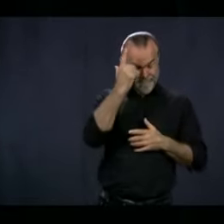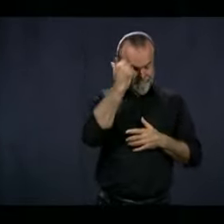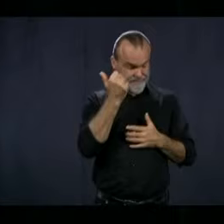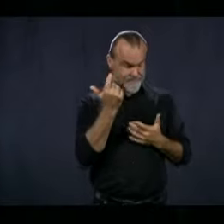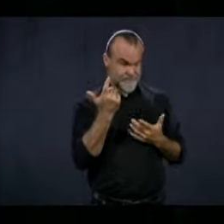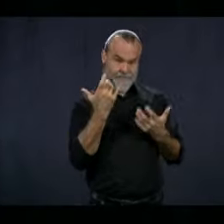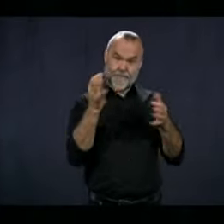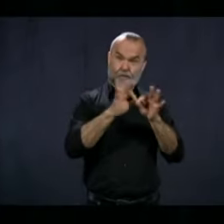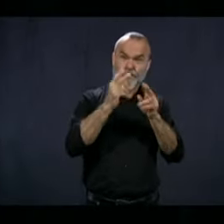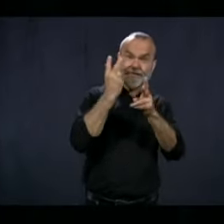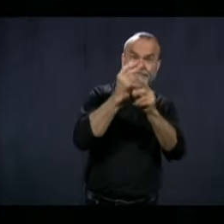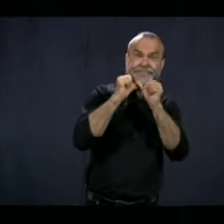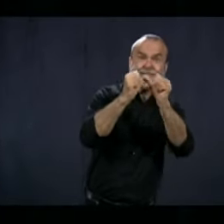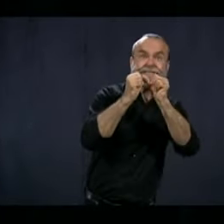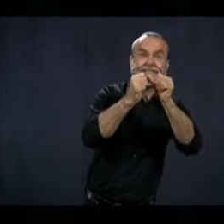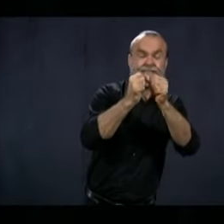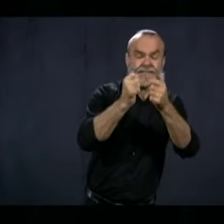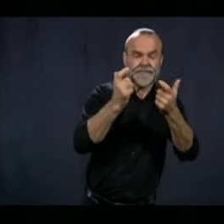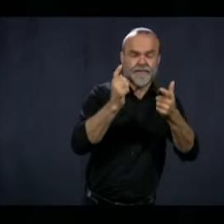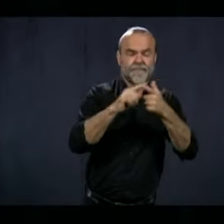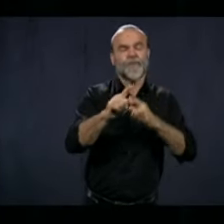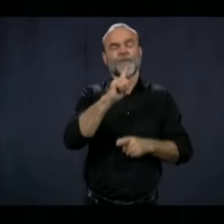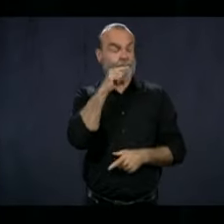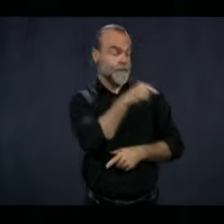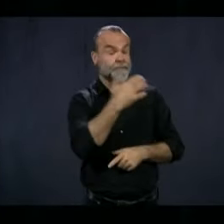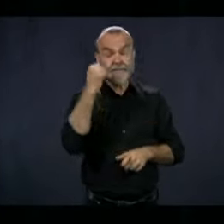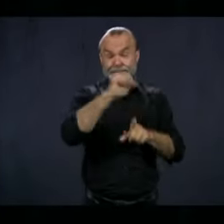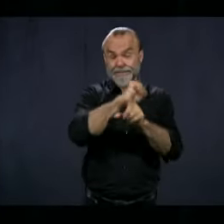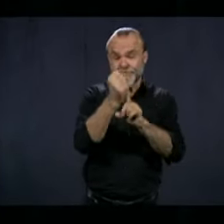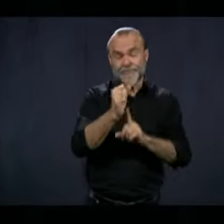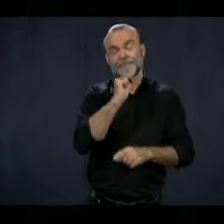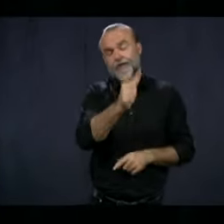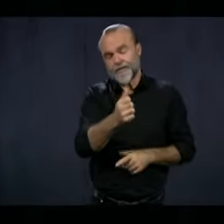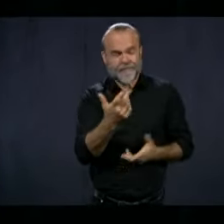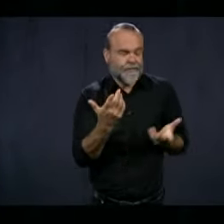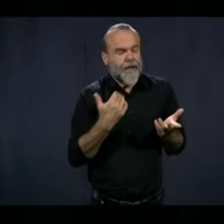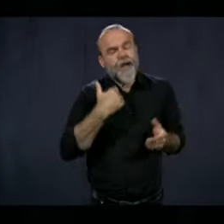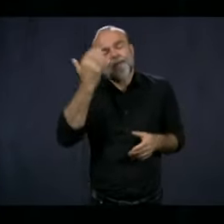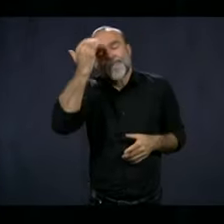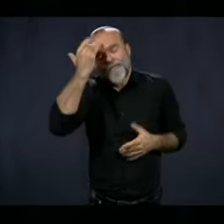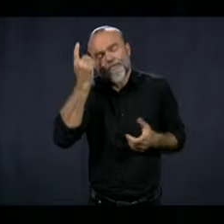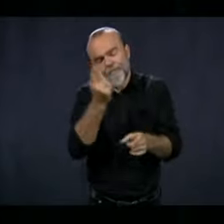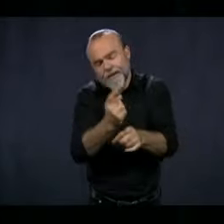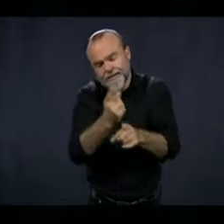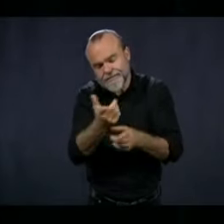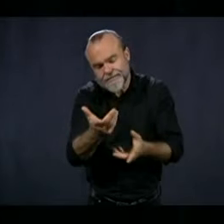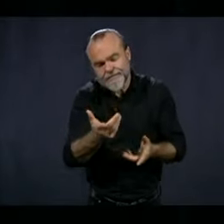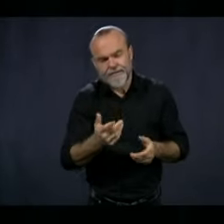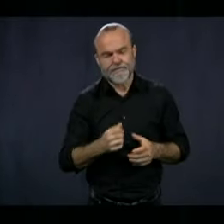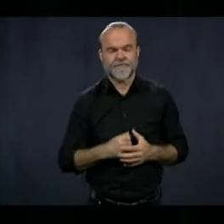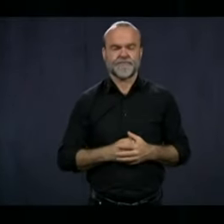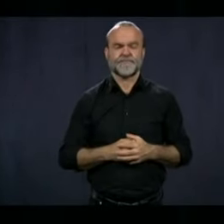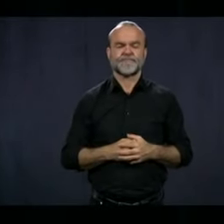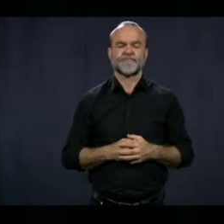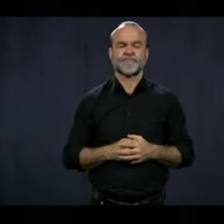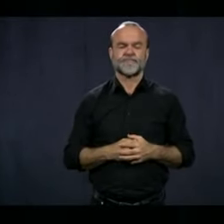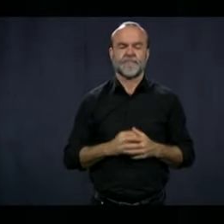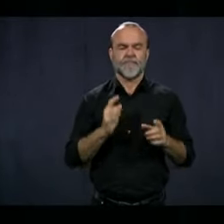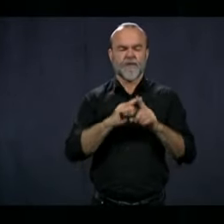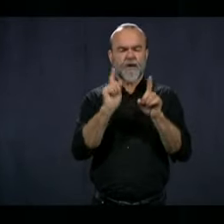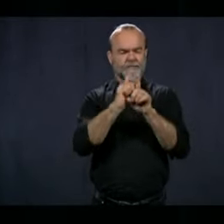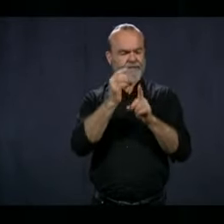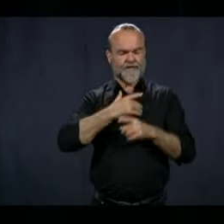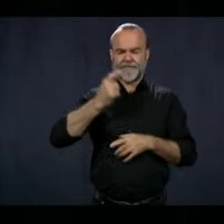maintain. So it's not, but it's not ideal in any type of court. You're right. And we will have also what we call semi